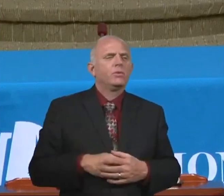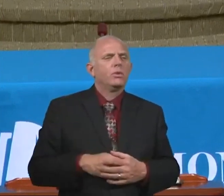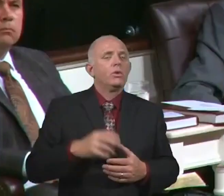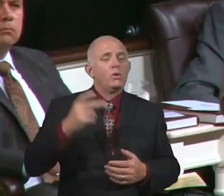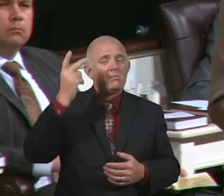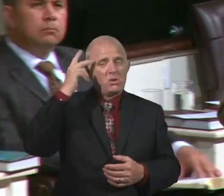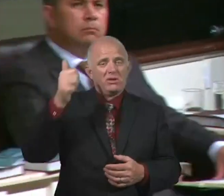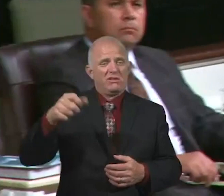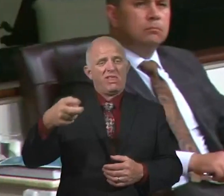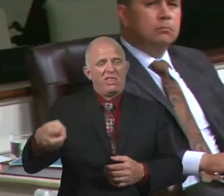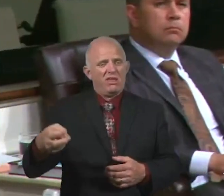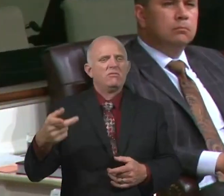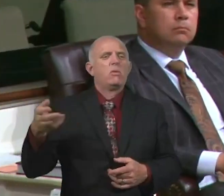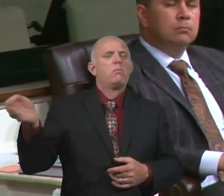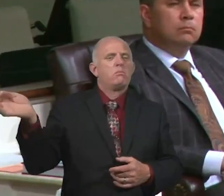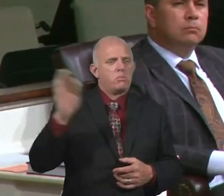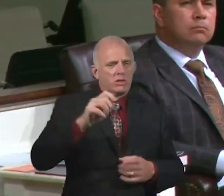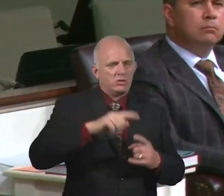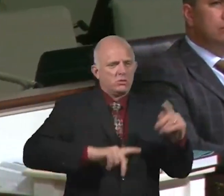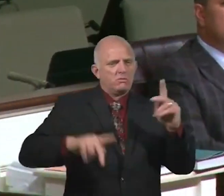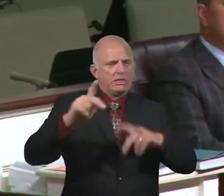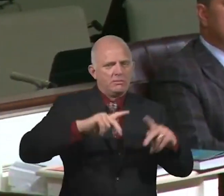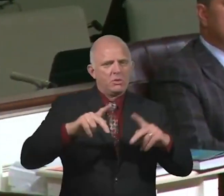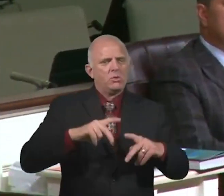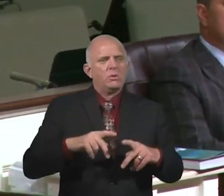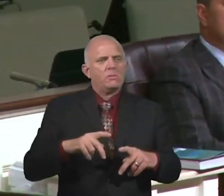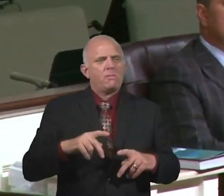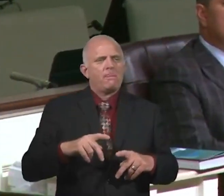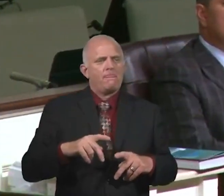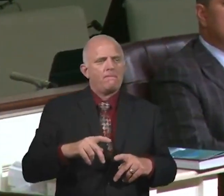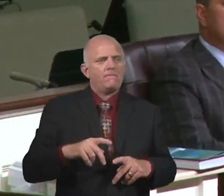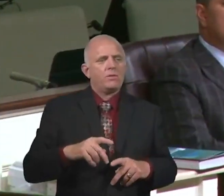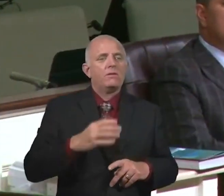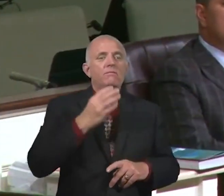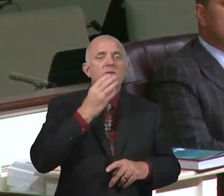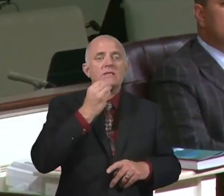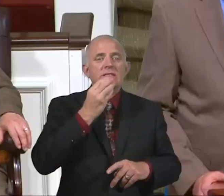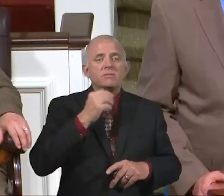preached to them, he had led them to Christ, no doubt, from Judaism to Jesus.